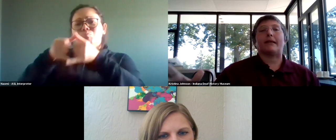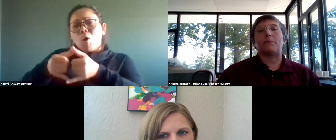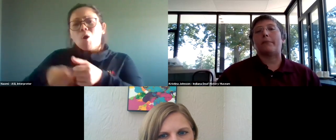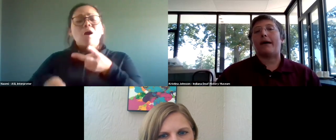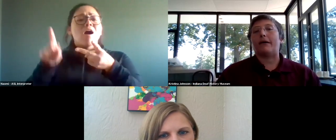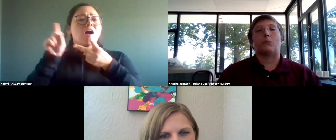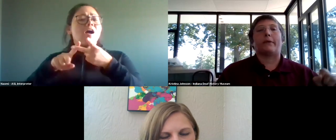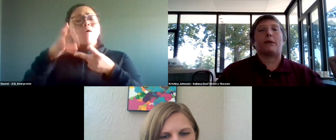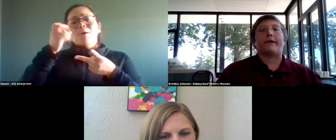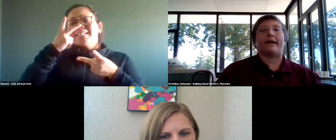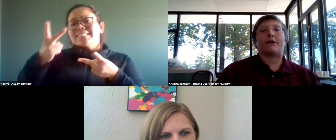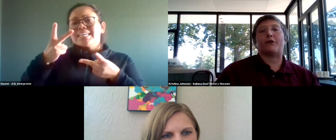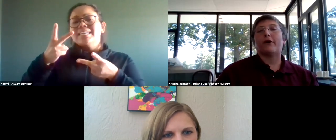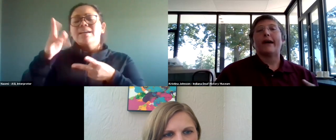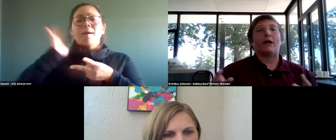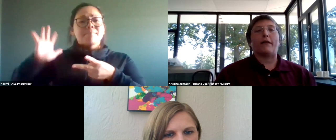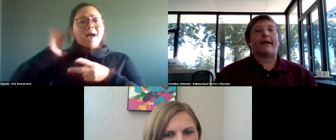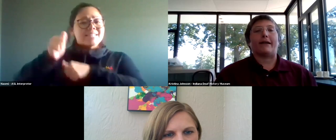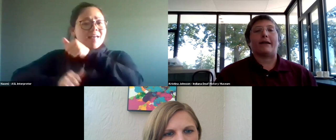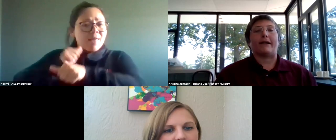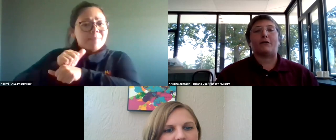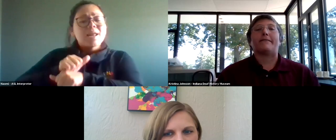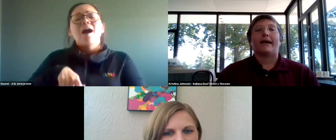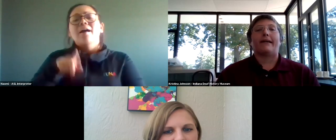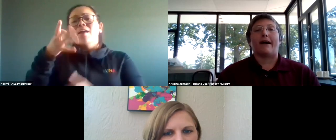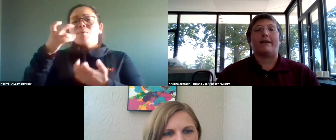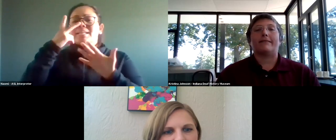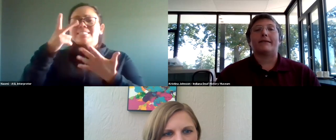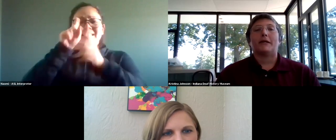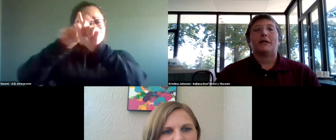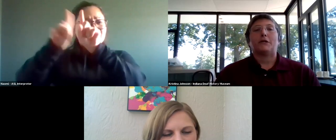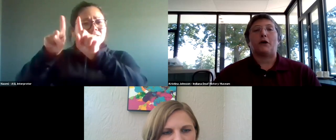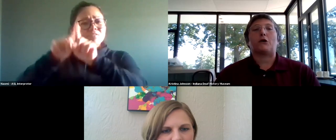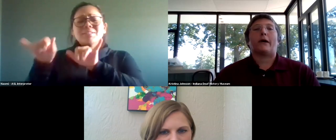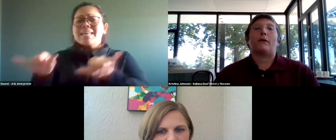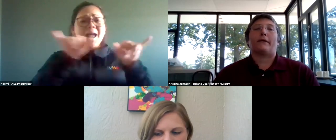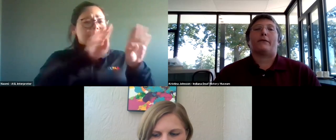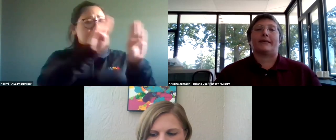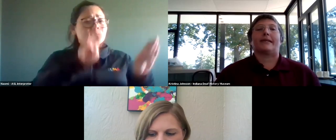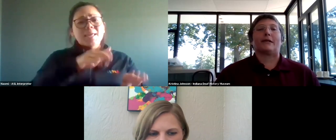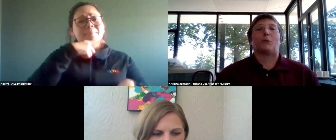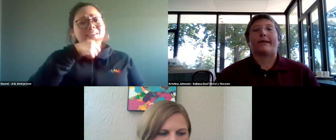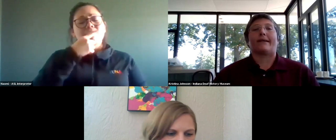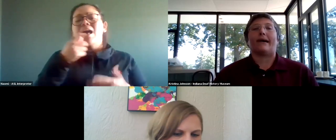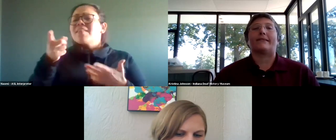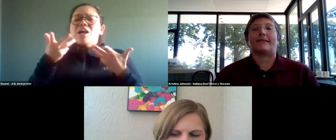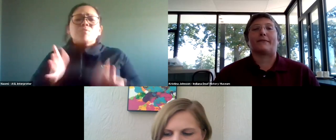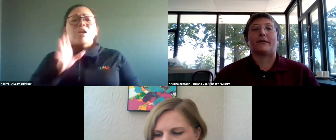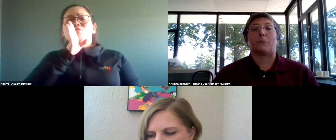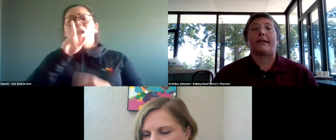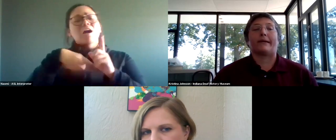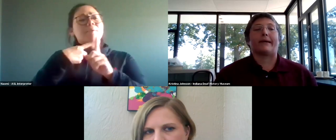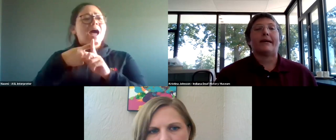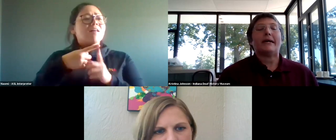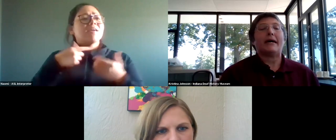you know, the past alumni who became a doctor and all that other stuff and not talk about their existence within the